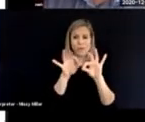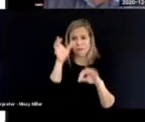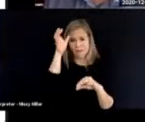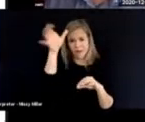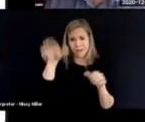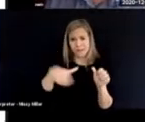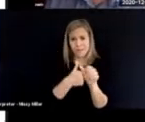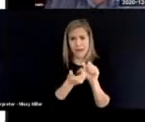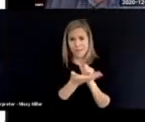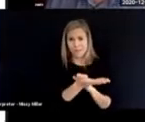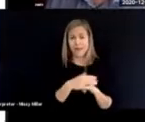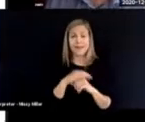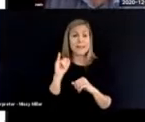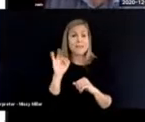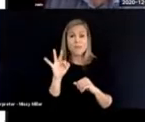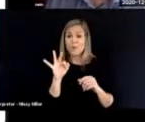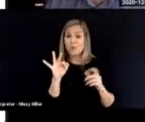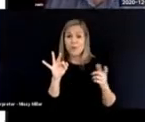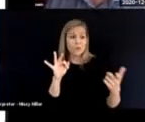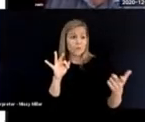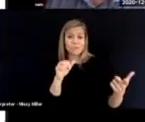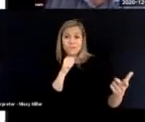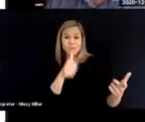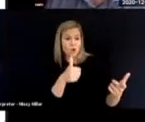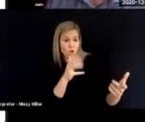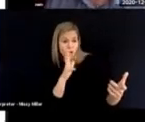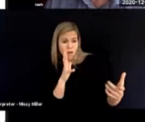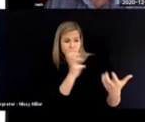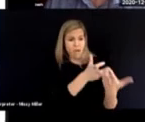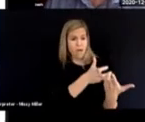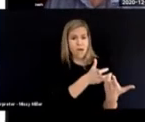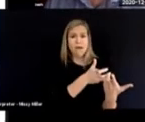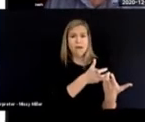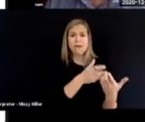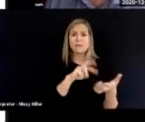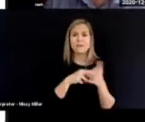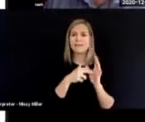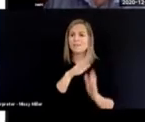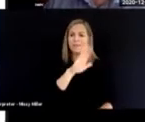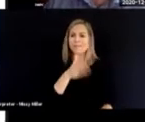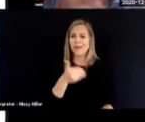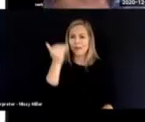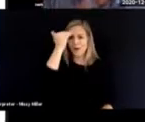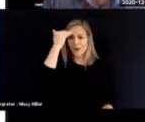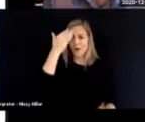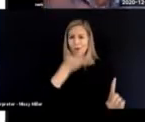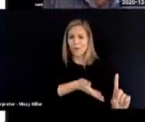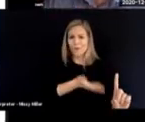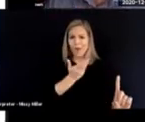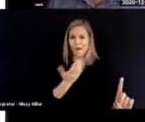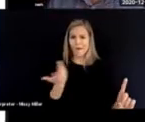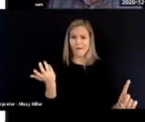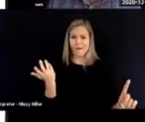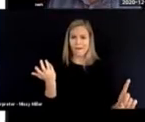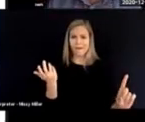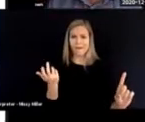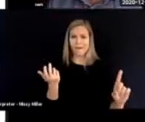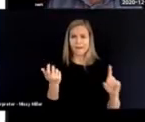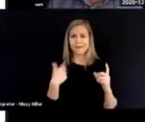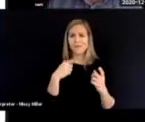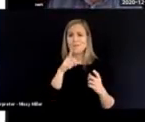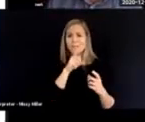follow the child, you're never going to know the child, the two, the one follows from the other. Absolutely.